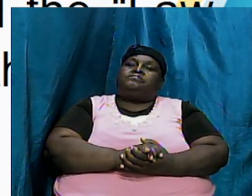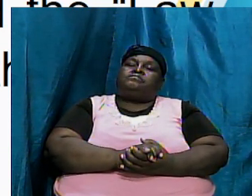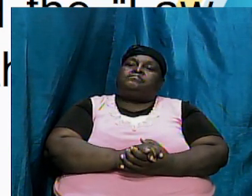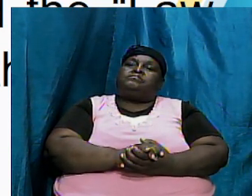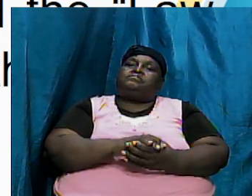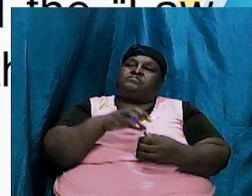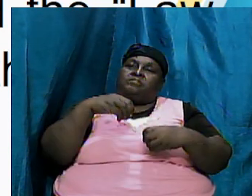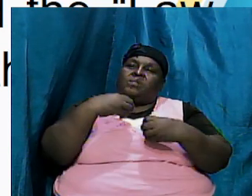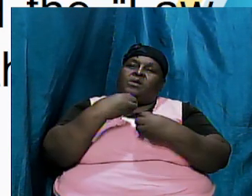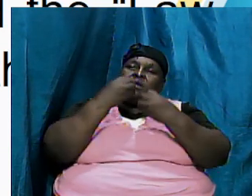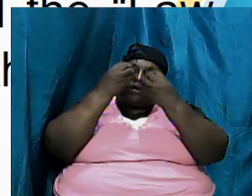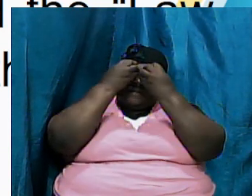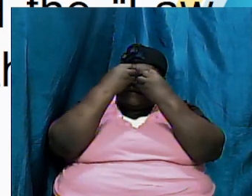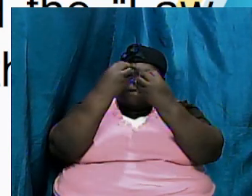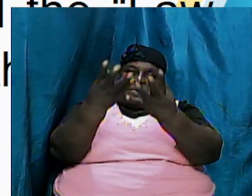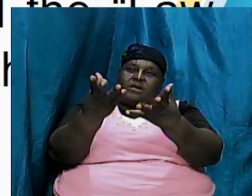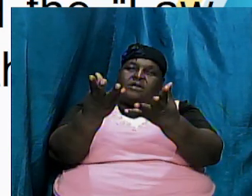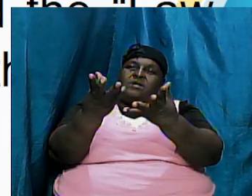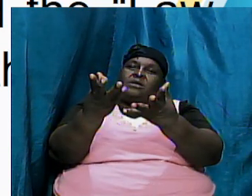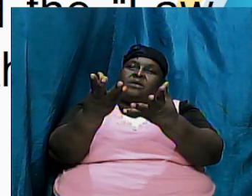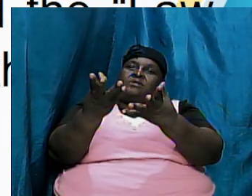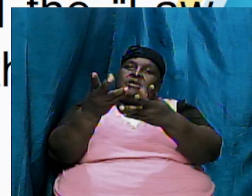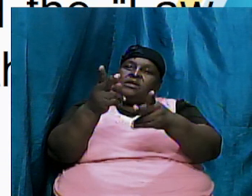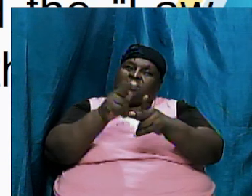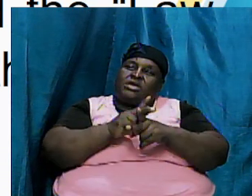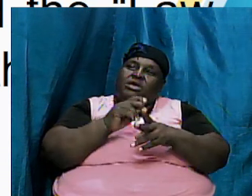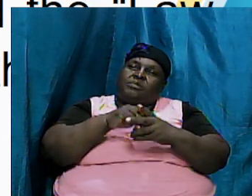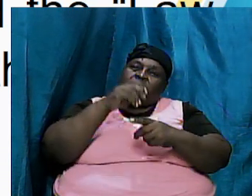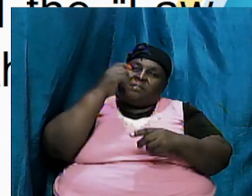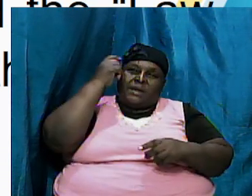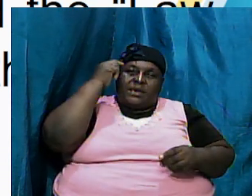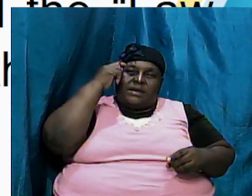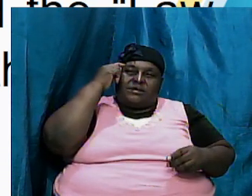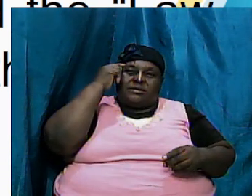information that would suggest and I want to keep it in mind